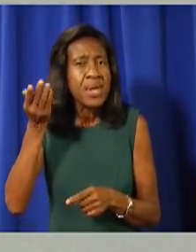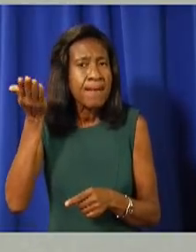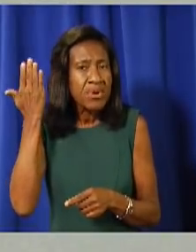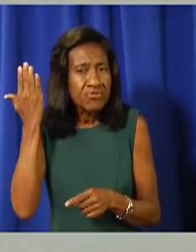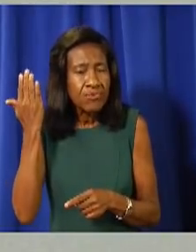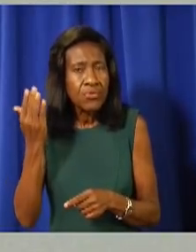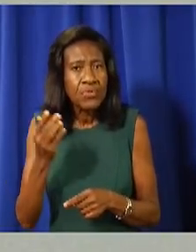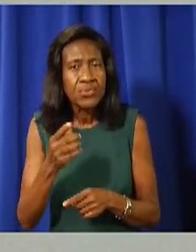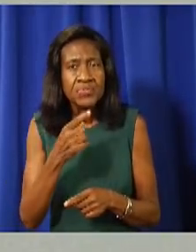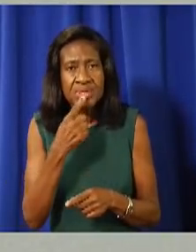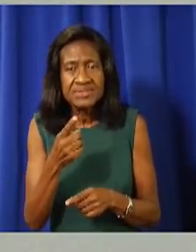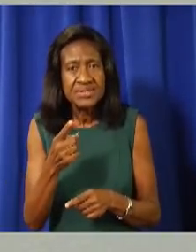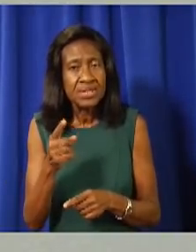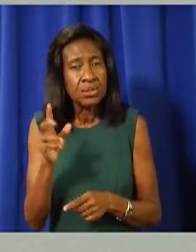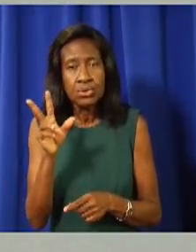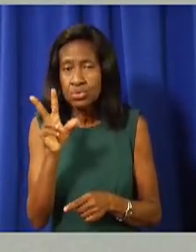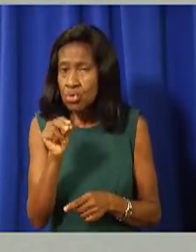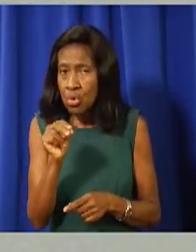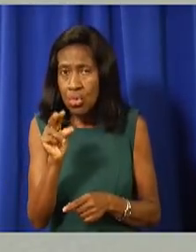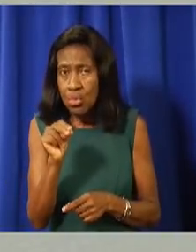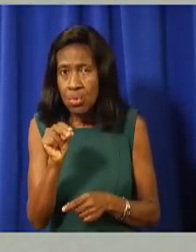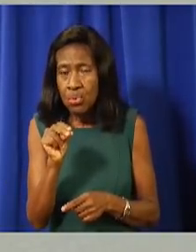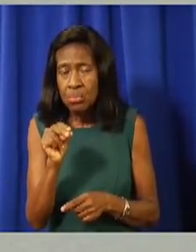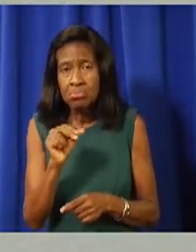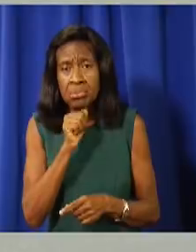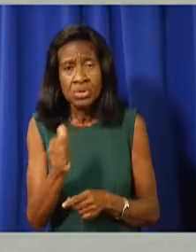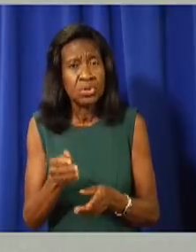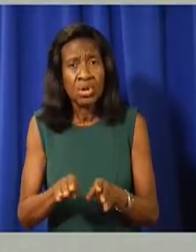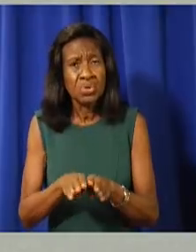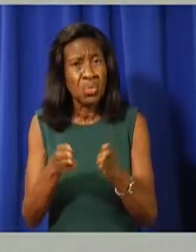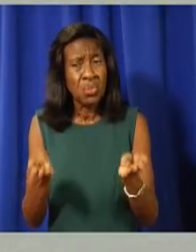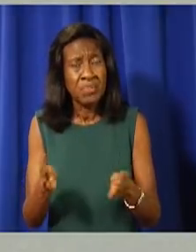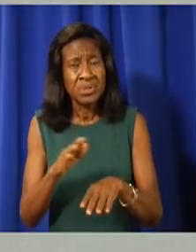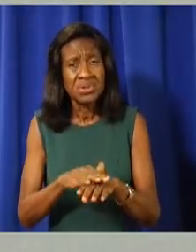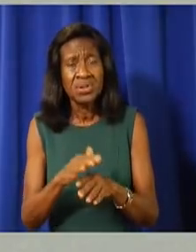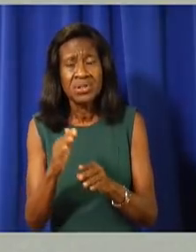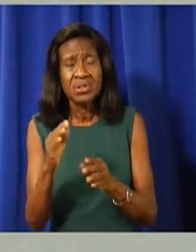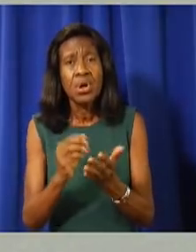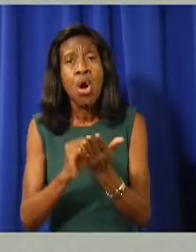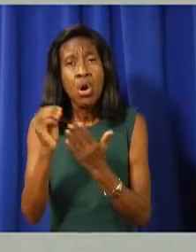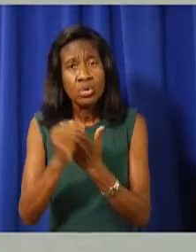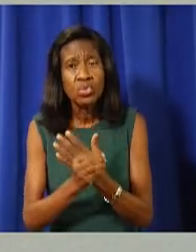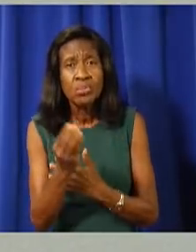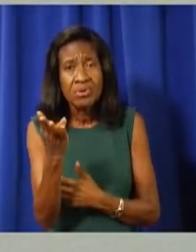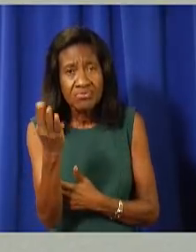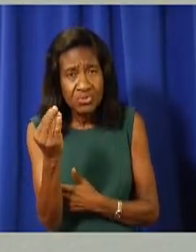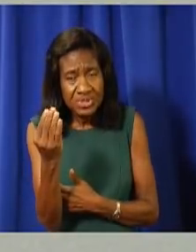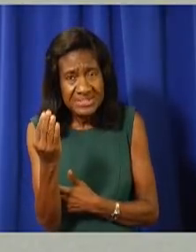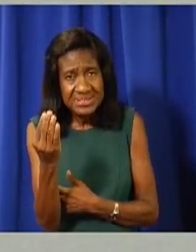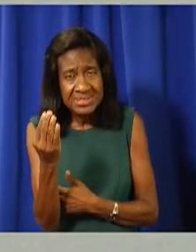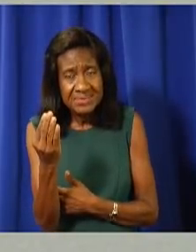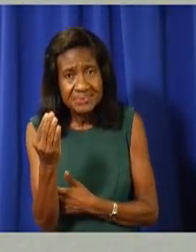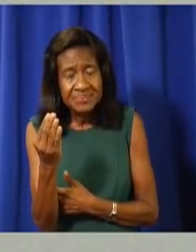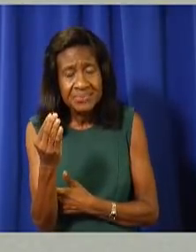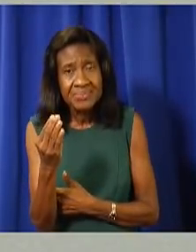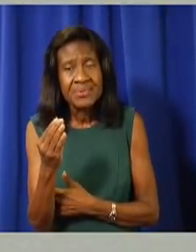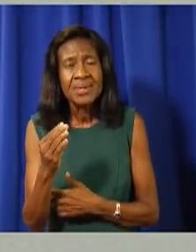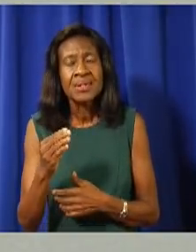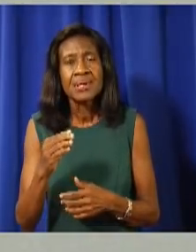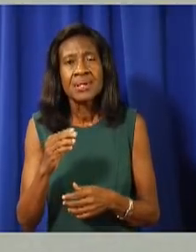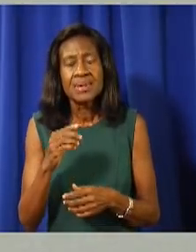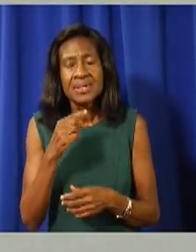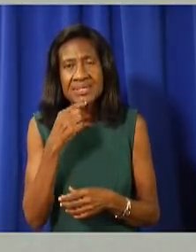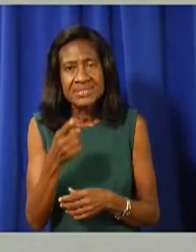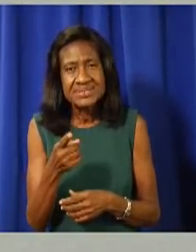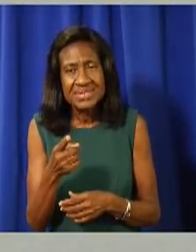urging government now not to open on the 14th of October. I suspect the country is happy that we chose not